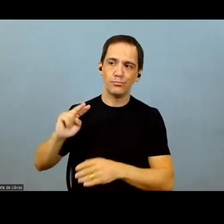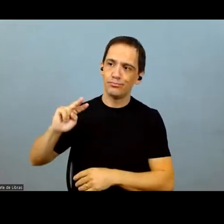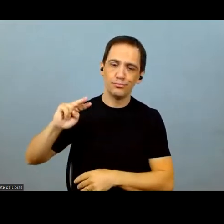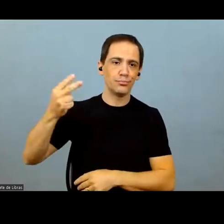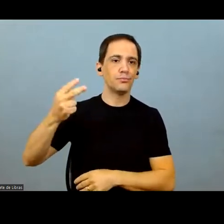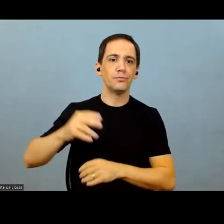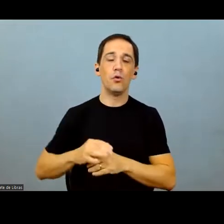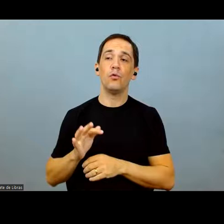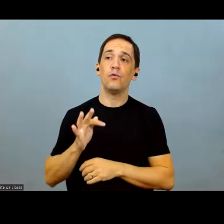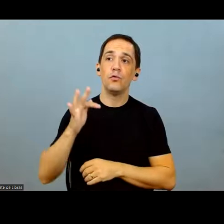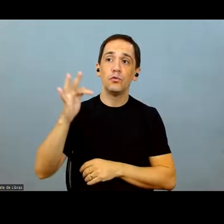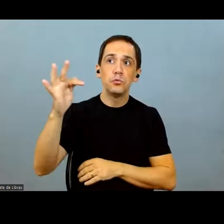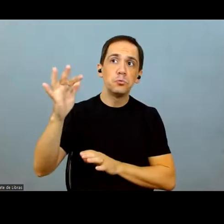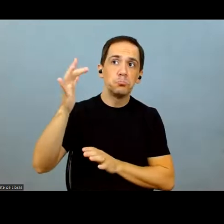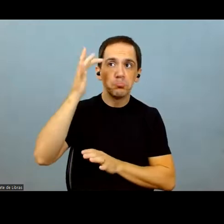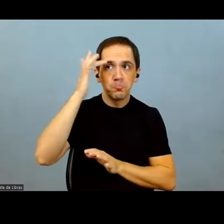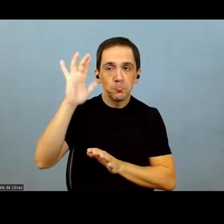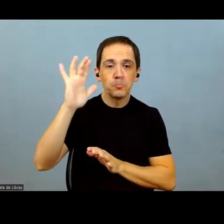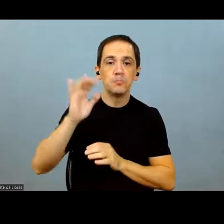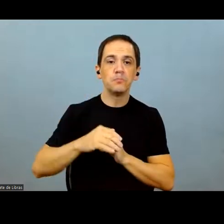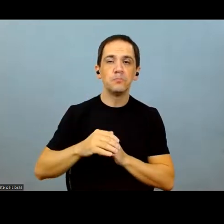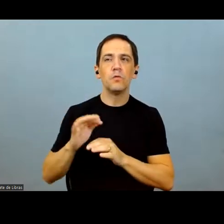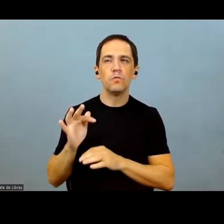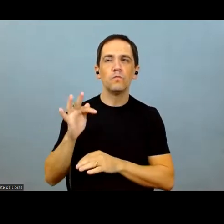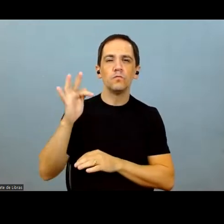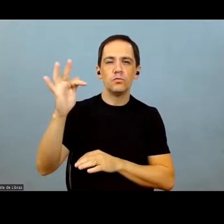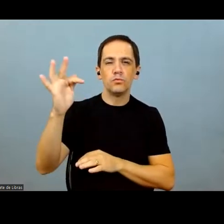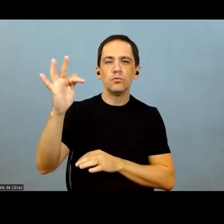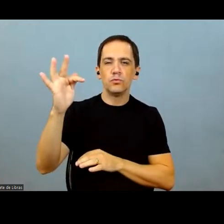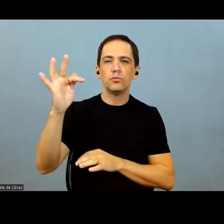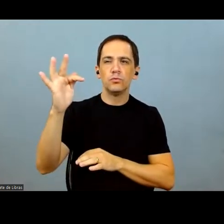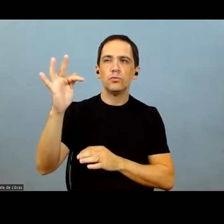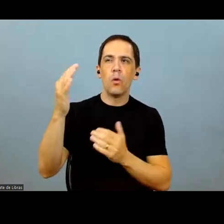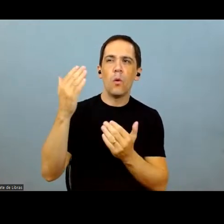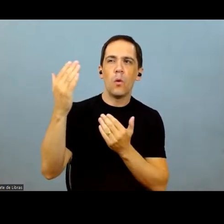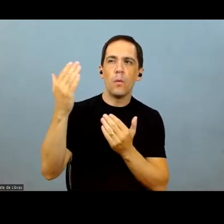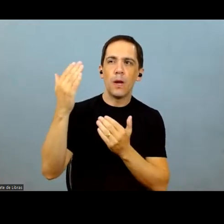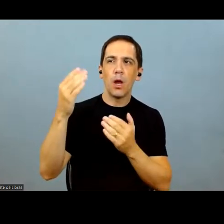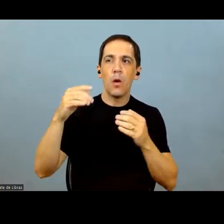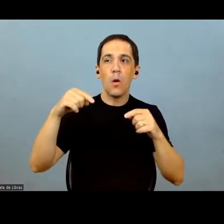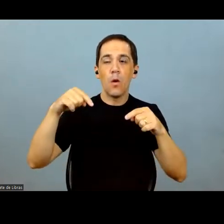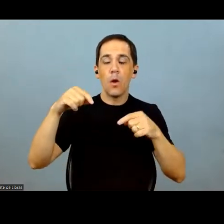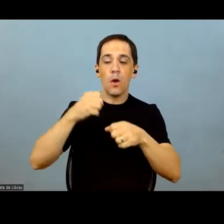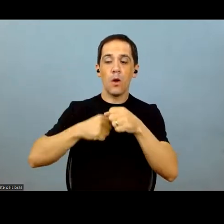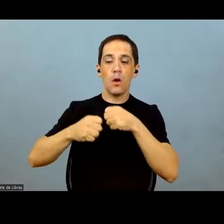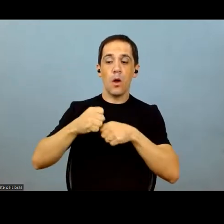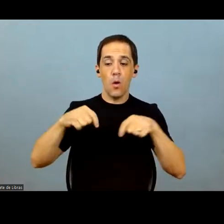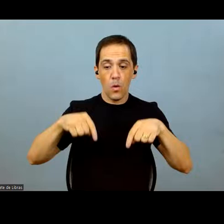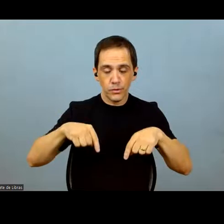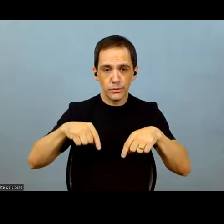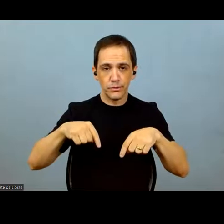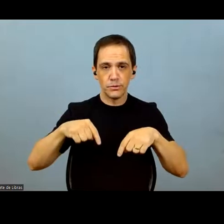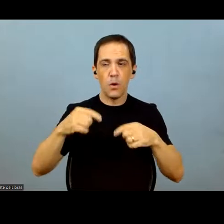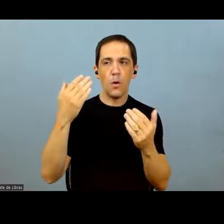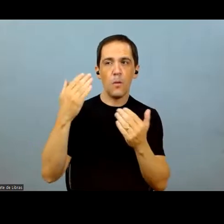Prices are very high. The future, the prices on the future markets are not as high. But the ones that are